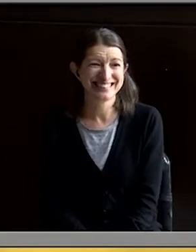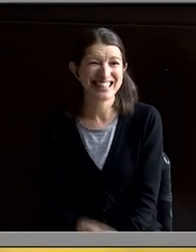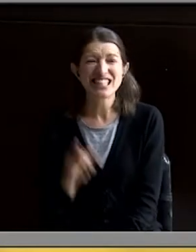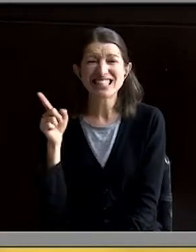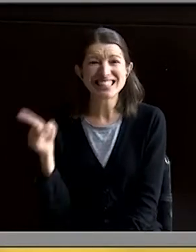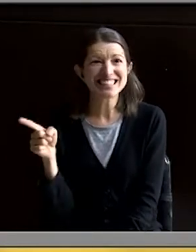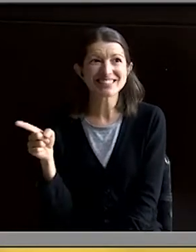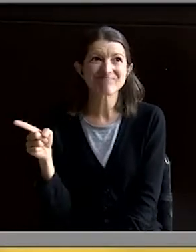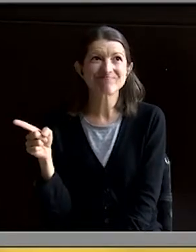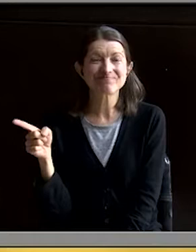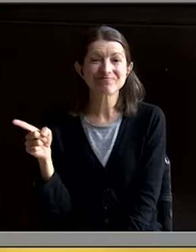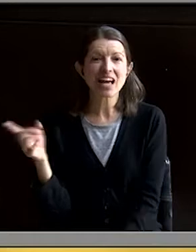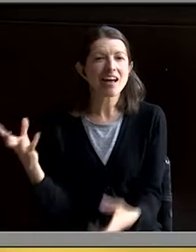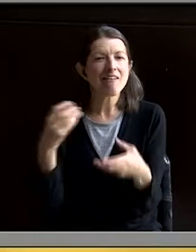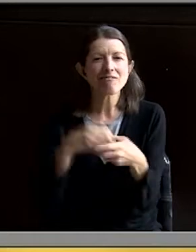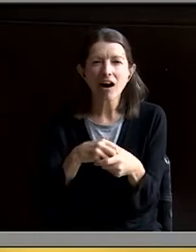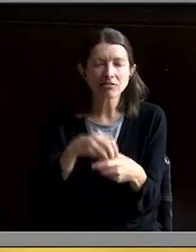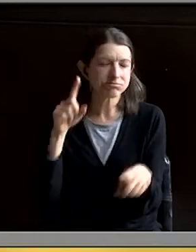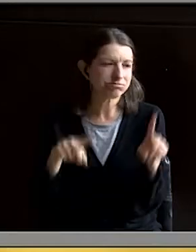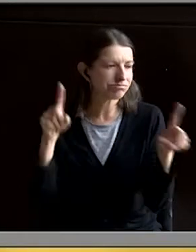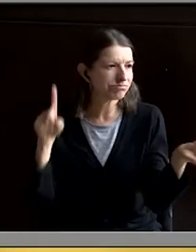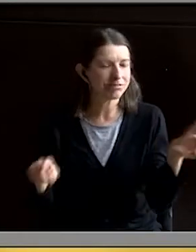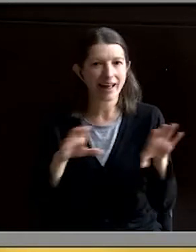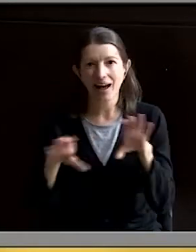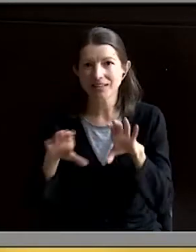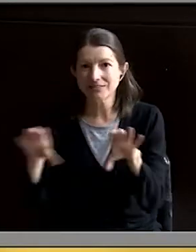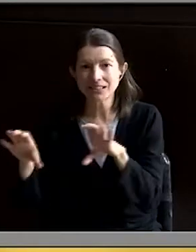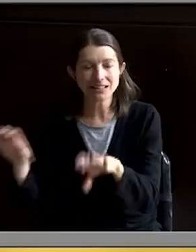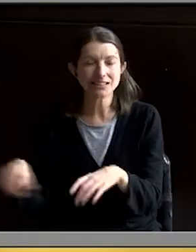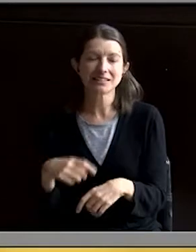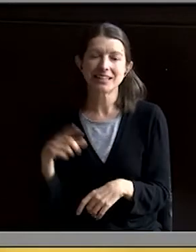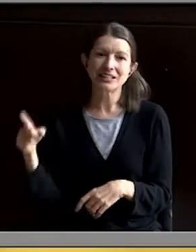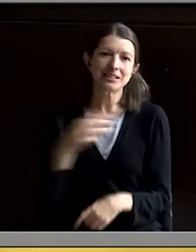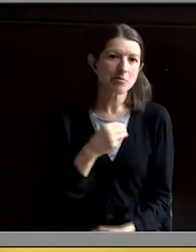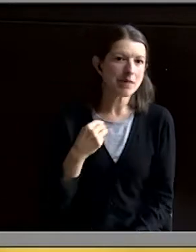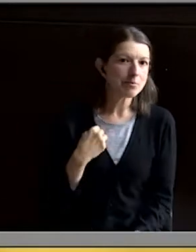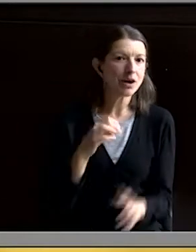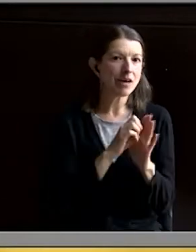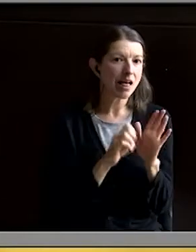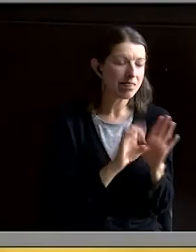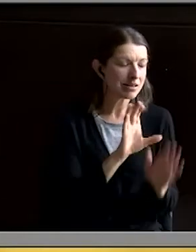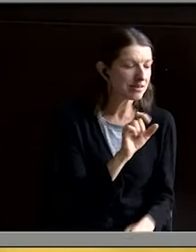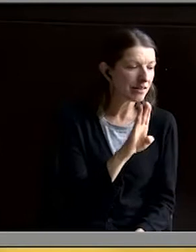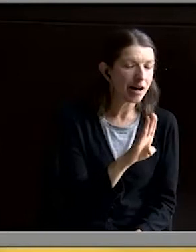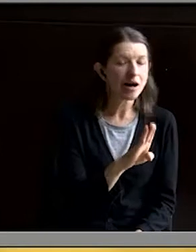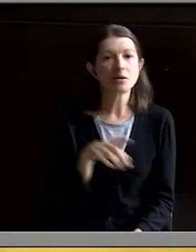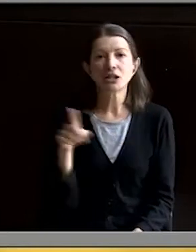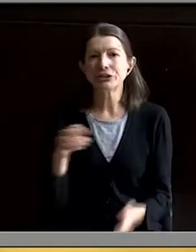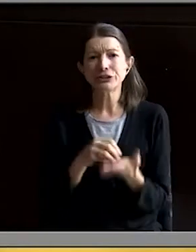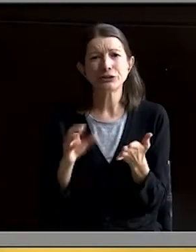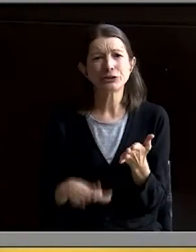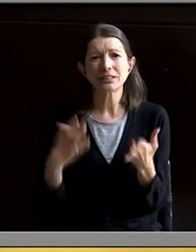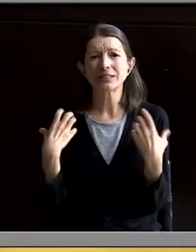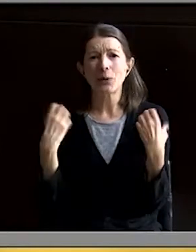She's been involved in all sorts of activities. She's a member of the Ethics Club, a Student Wellness